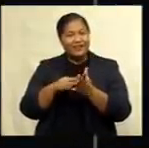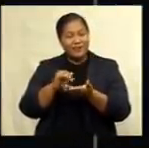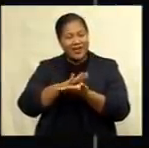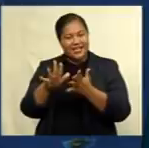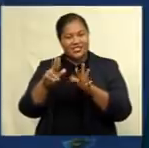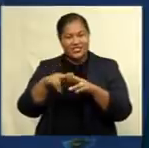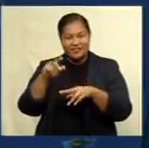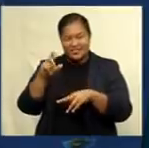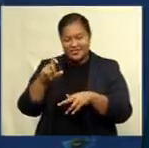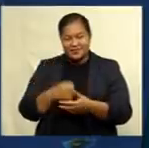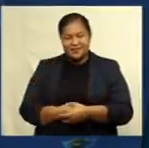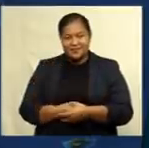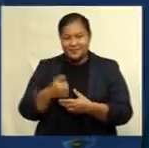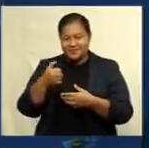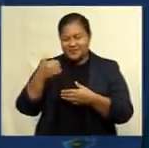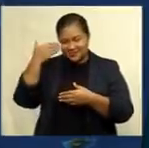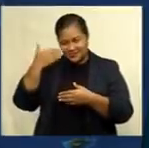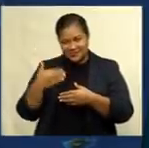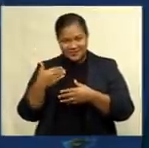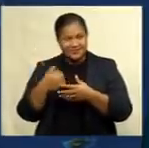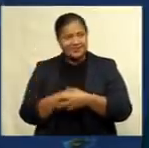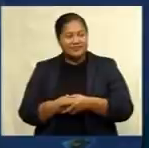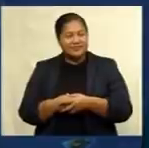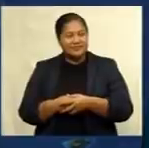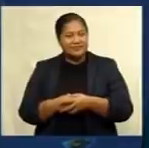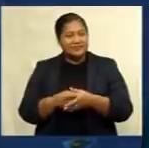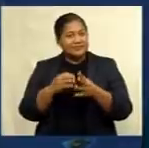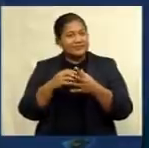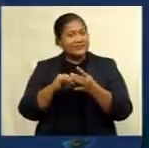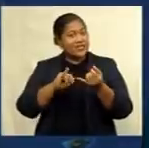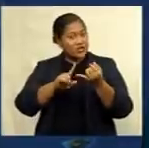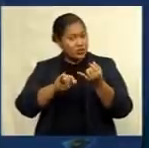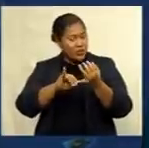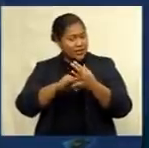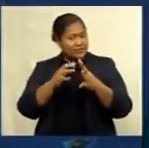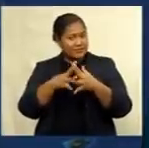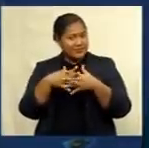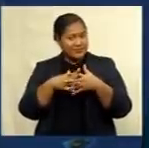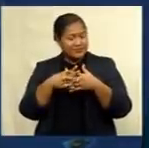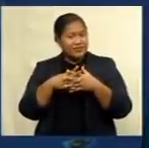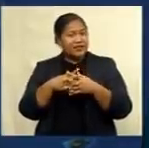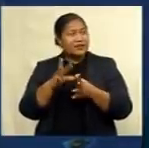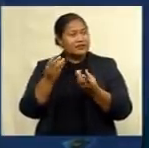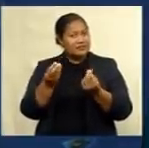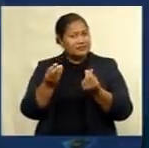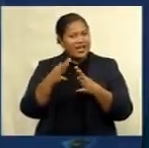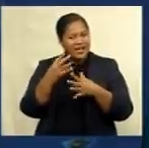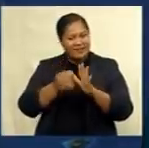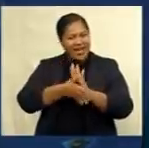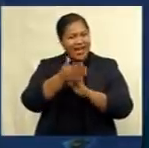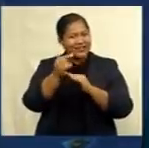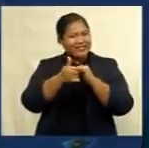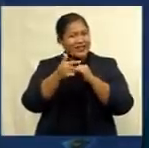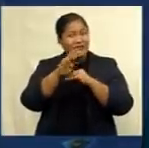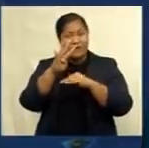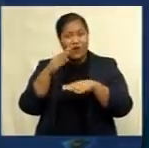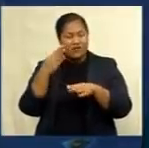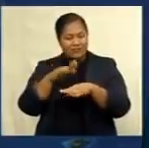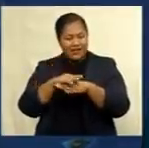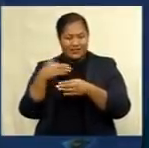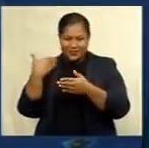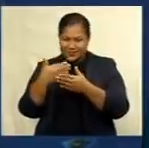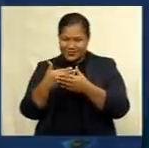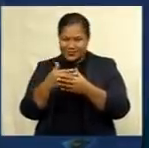markets. Good evening. The U.S. dollar-held firm staying near its highest level in four months against a basket of